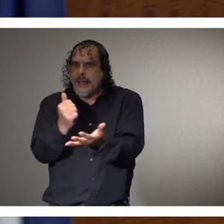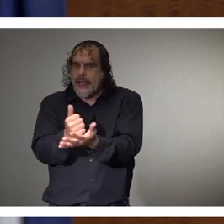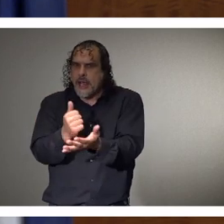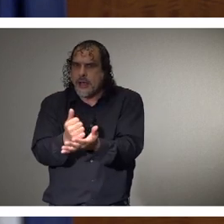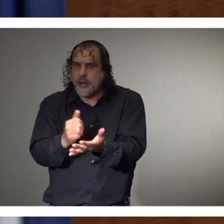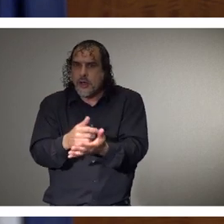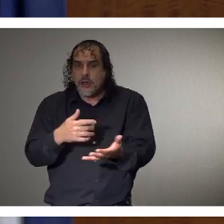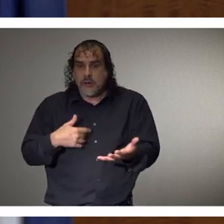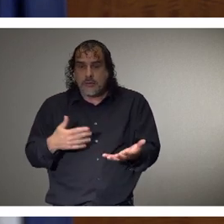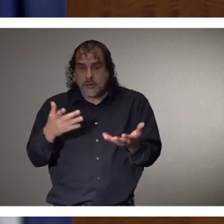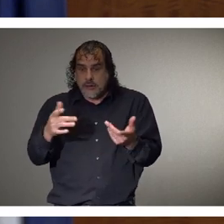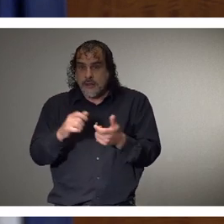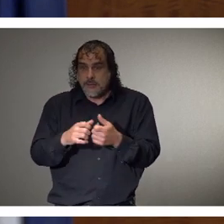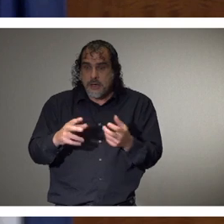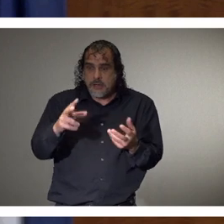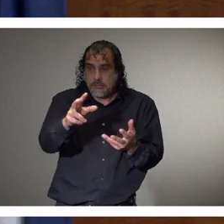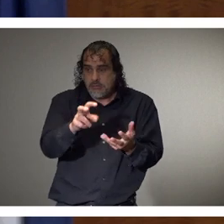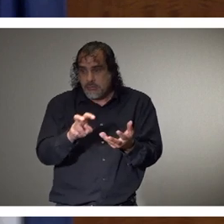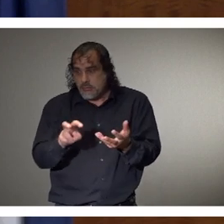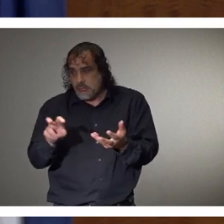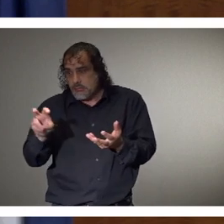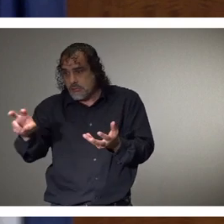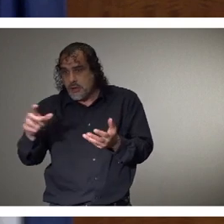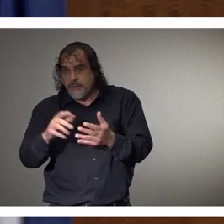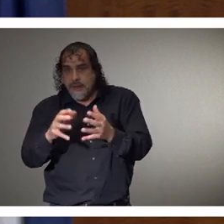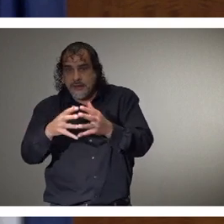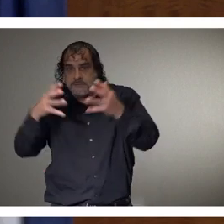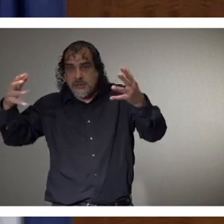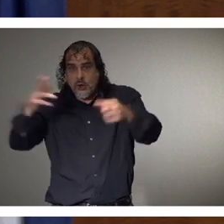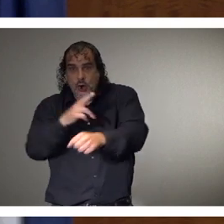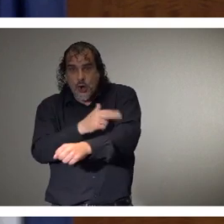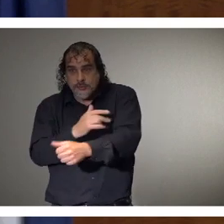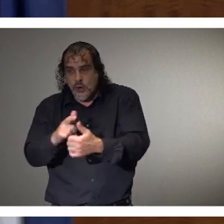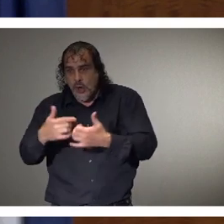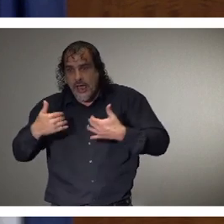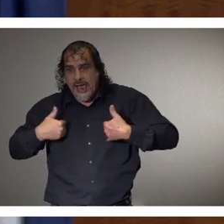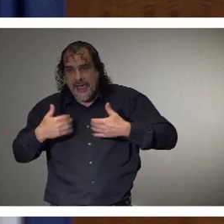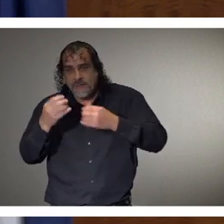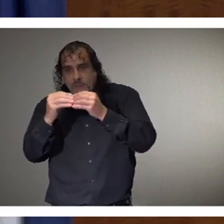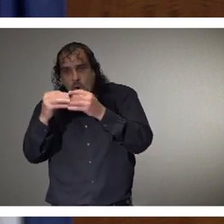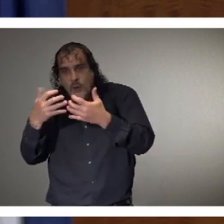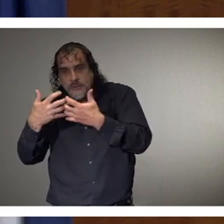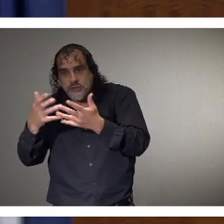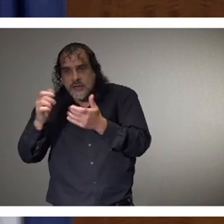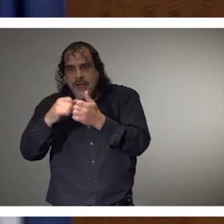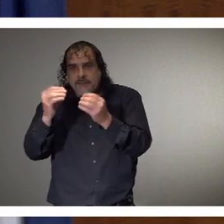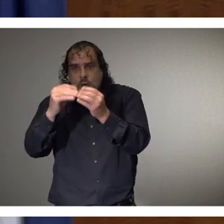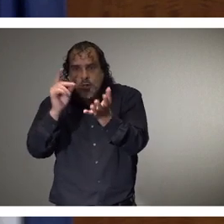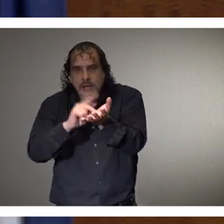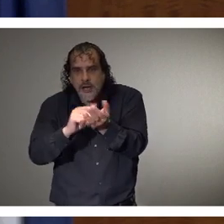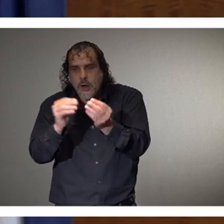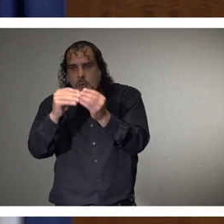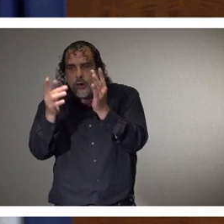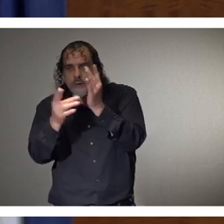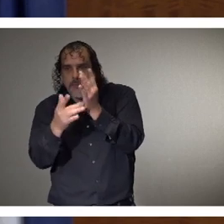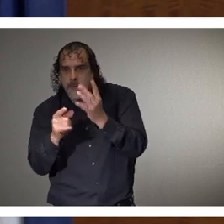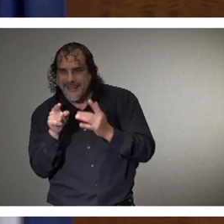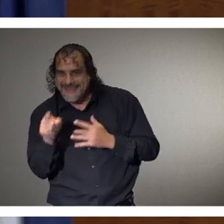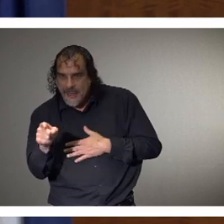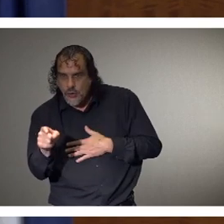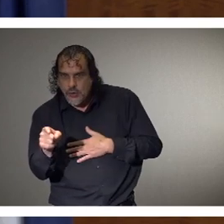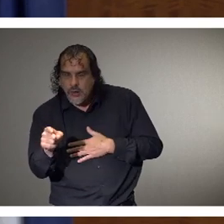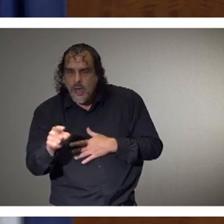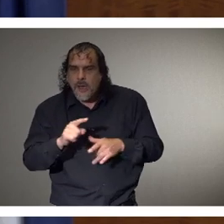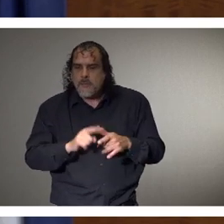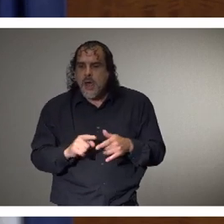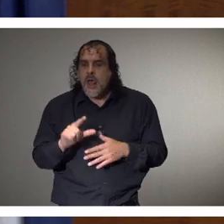be transferred to a facility that is larger, that has more resources, that has more technology, that has more specialists. But